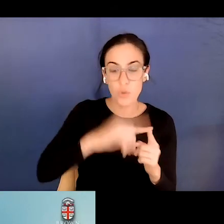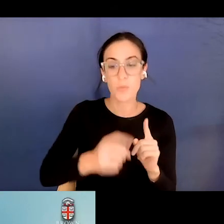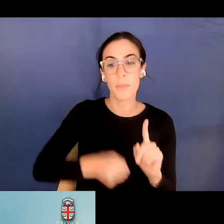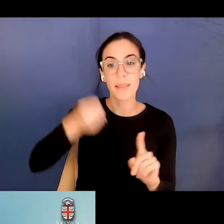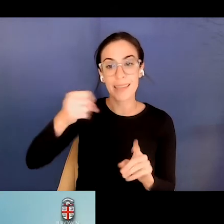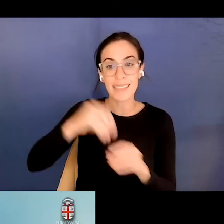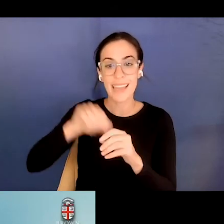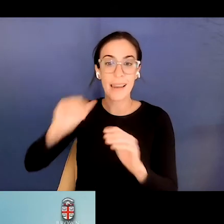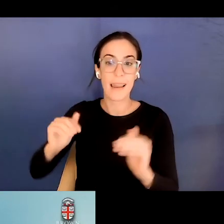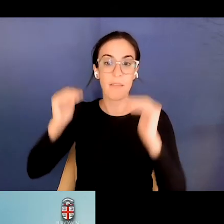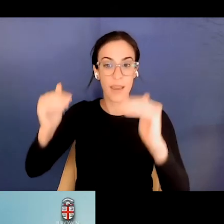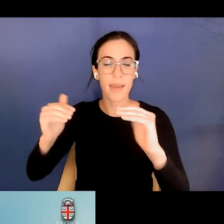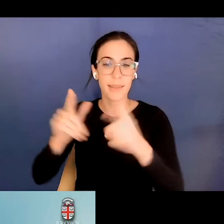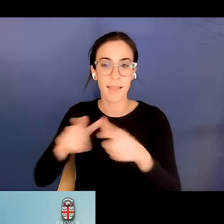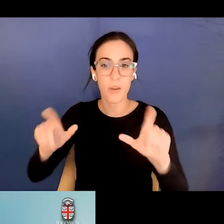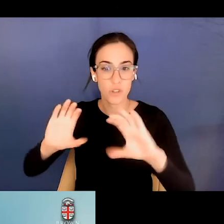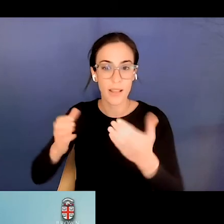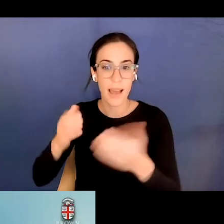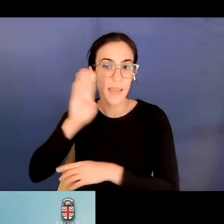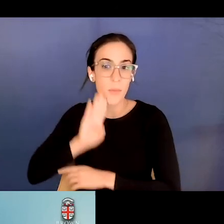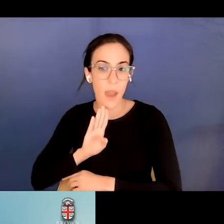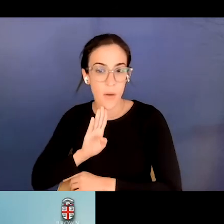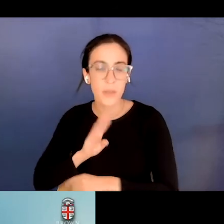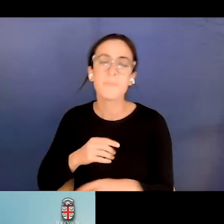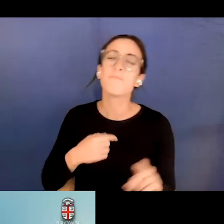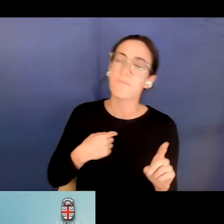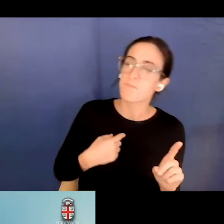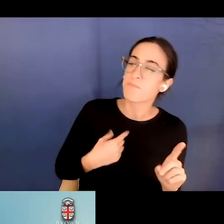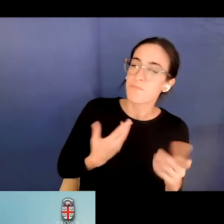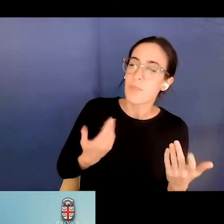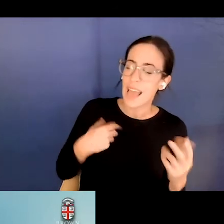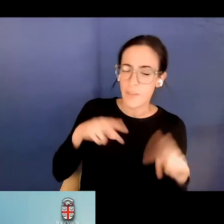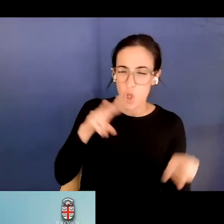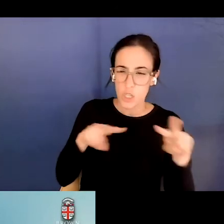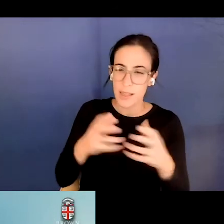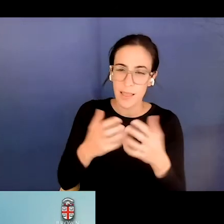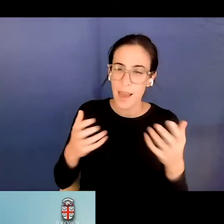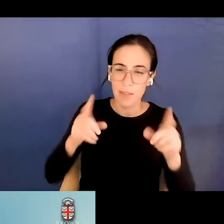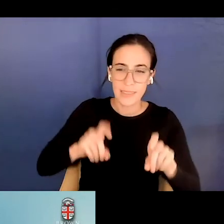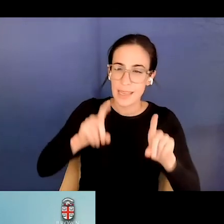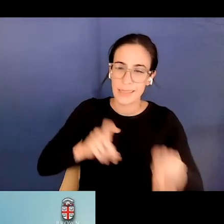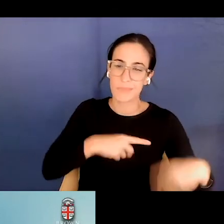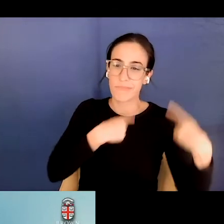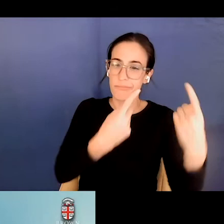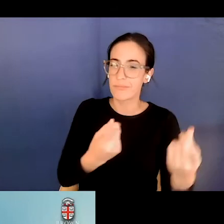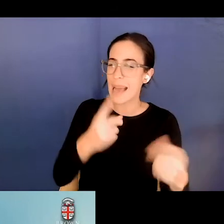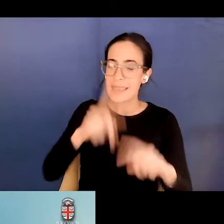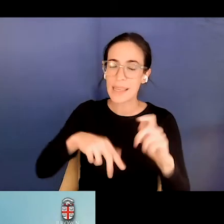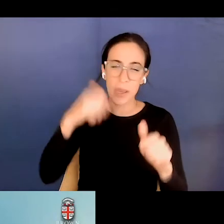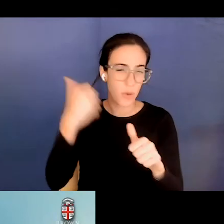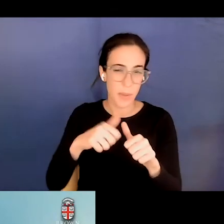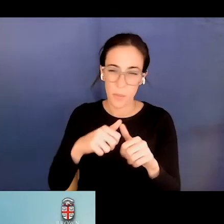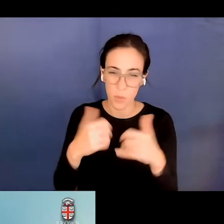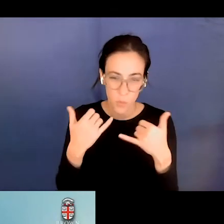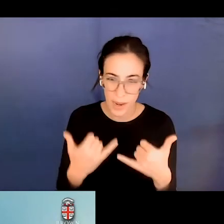actually don't know. I have looked at it in the past, but I can't remember. I've looked at a lot of tests. Um, but I don't remember offhand and that's something